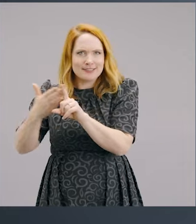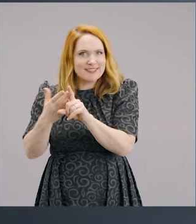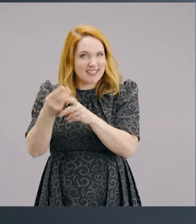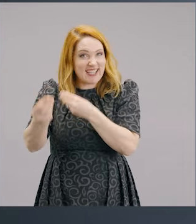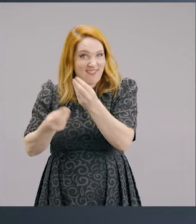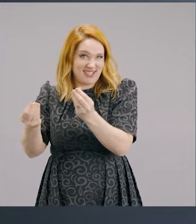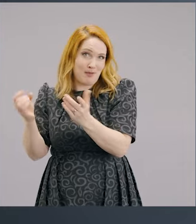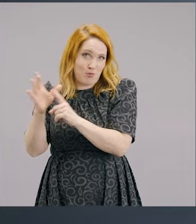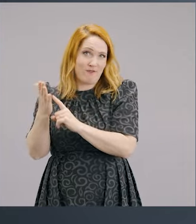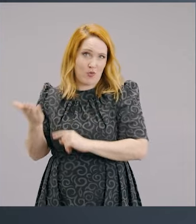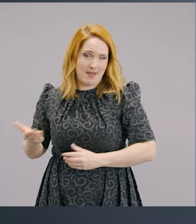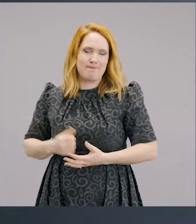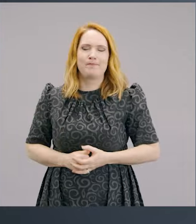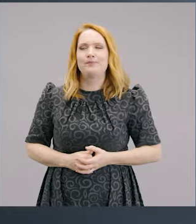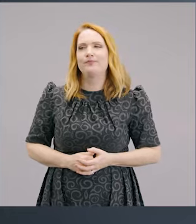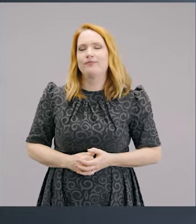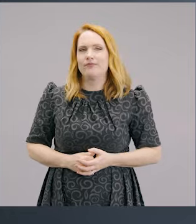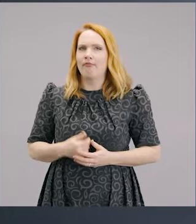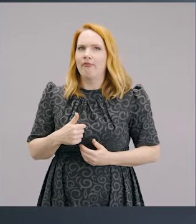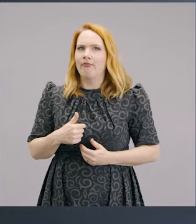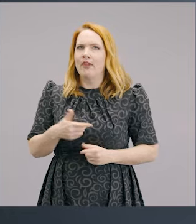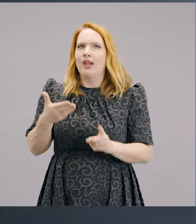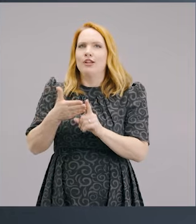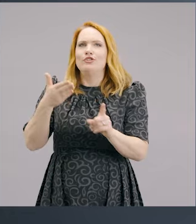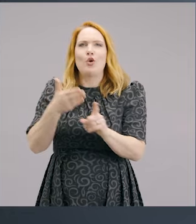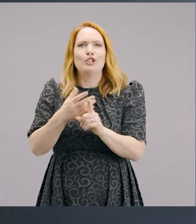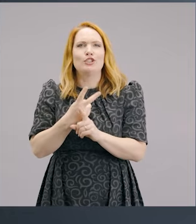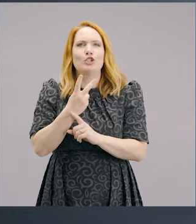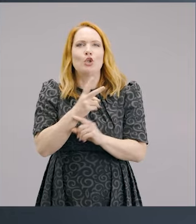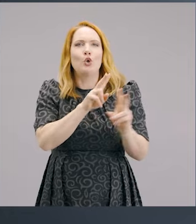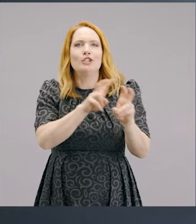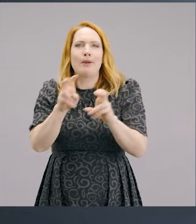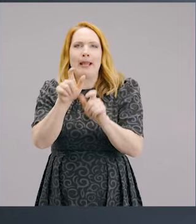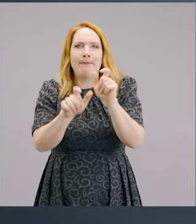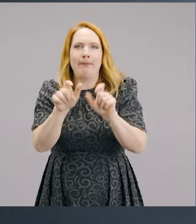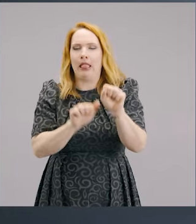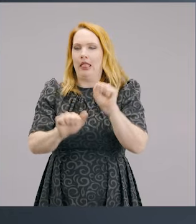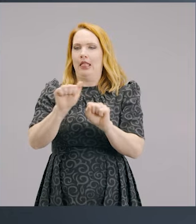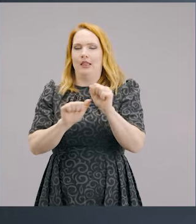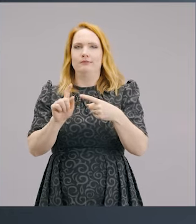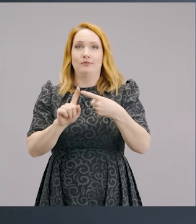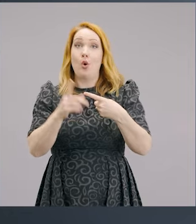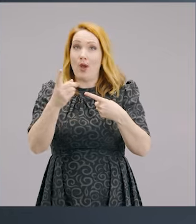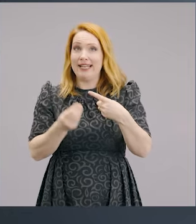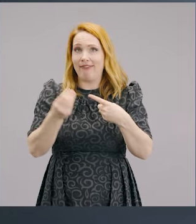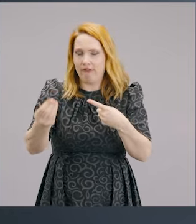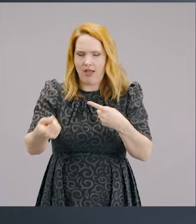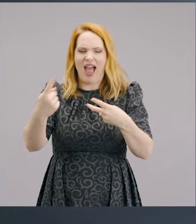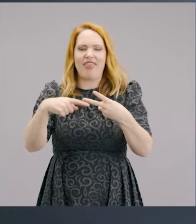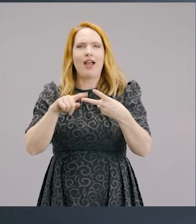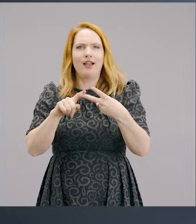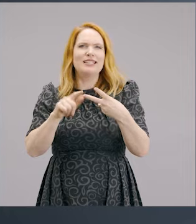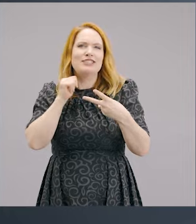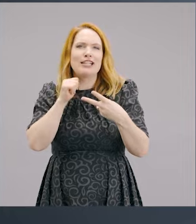but there are two topics I noticed that people really cringe about and I get quite a reaction. One is giving and the other is sexual